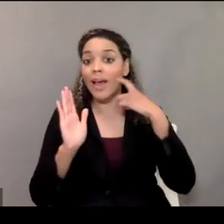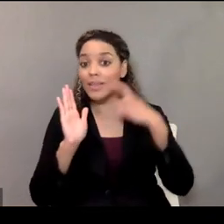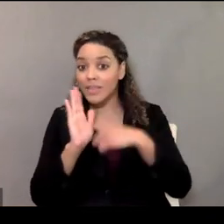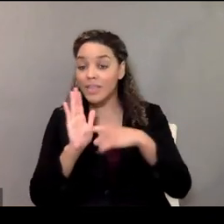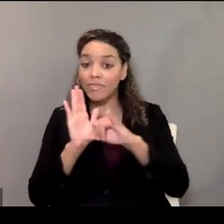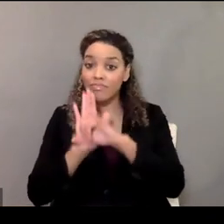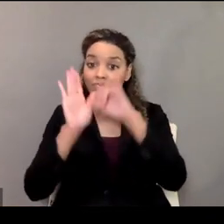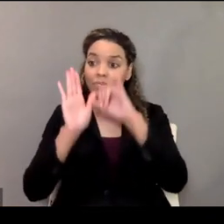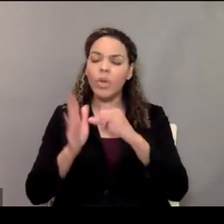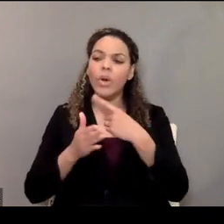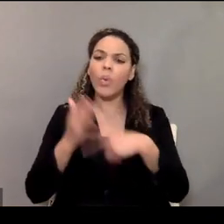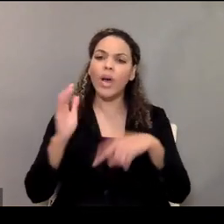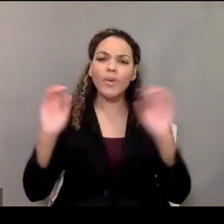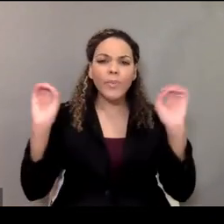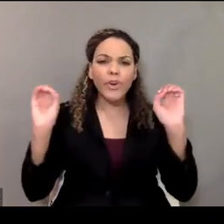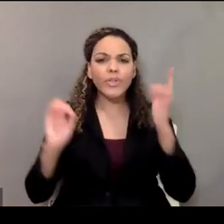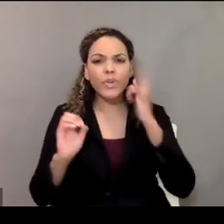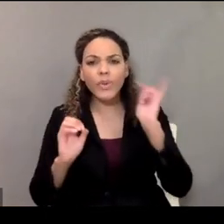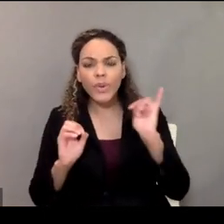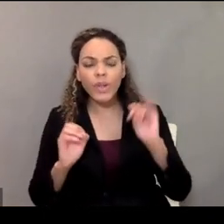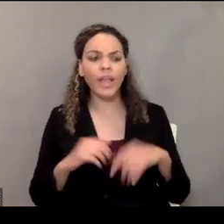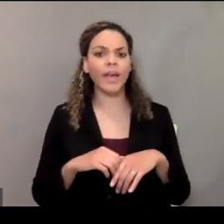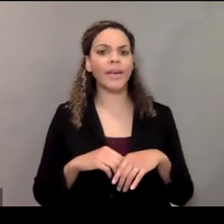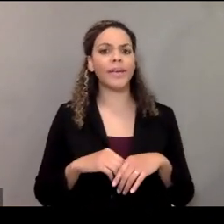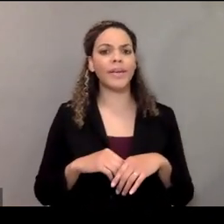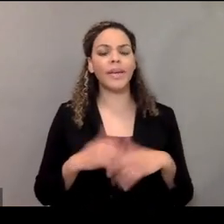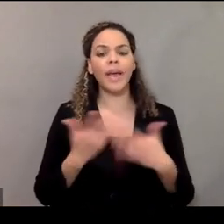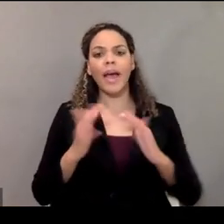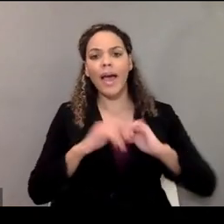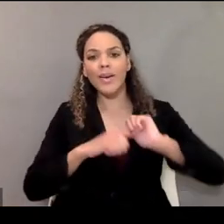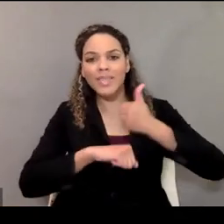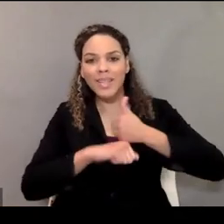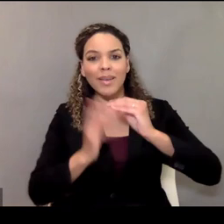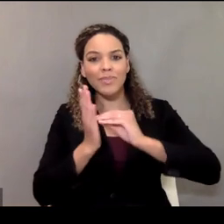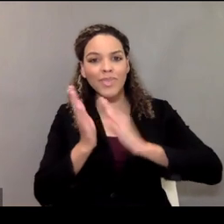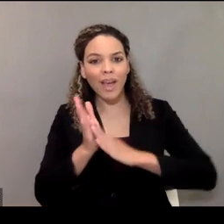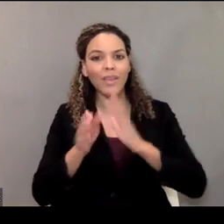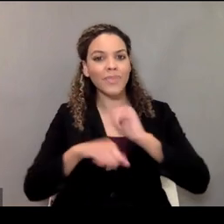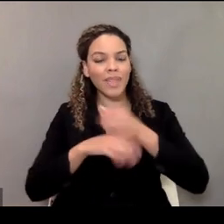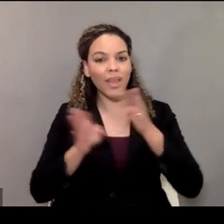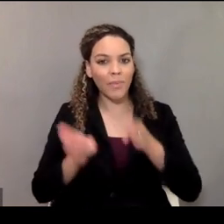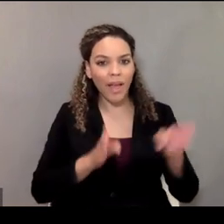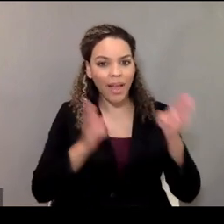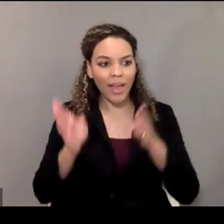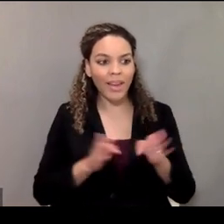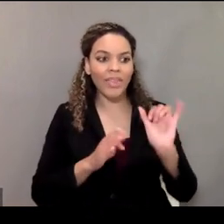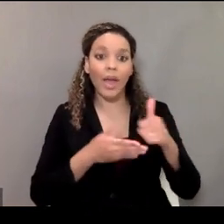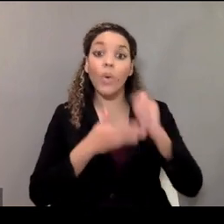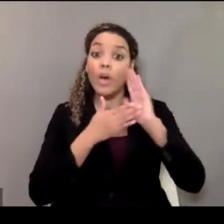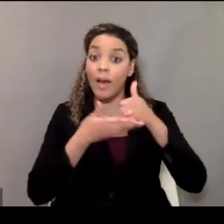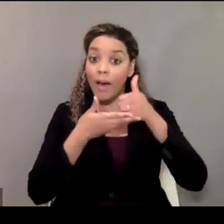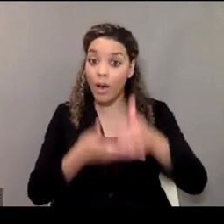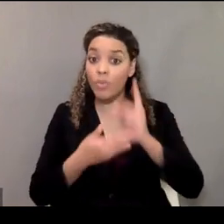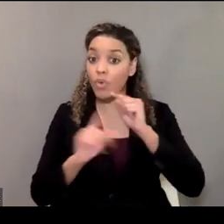what an emergency looks like, to create a document and a plan. Again, that's useful for the